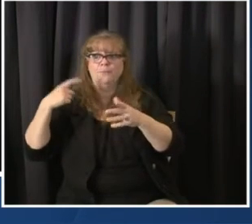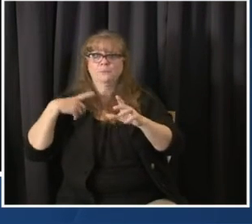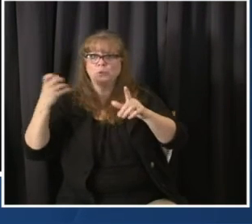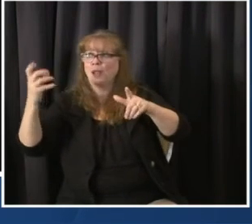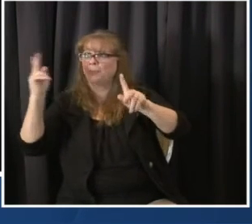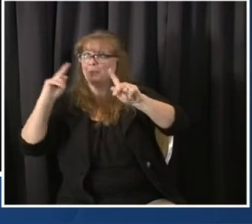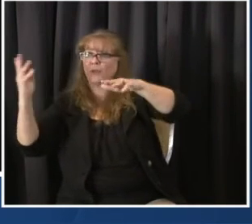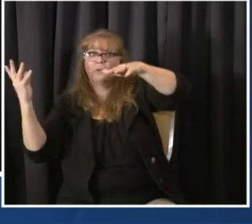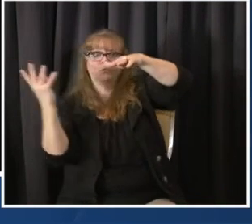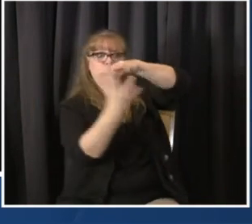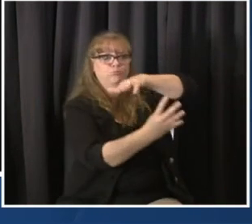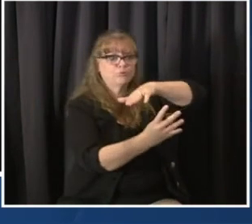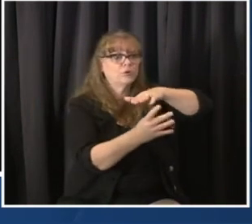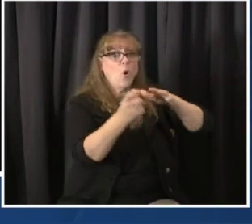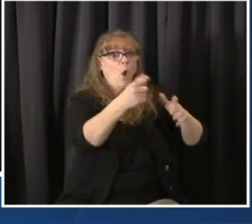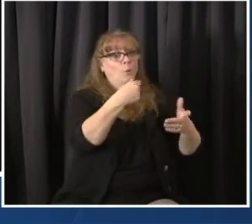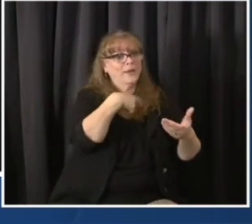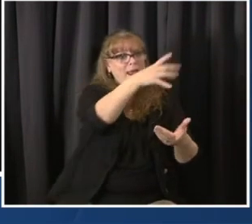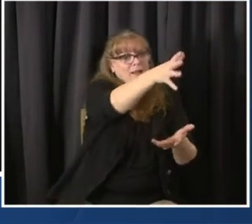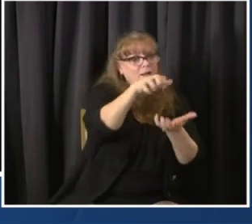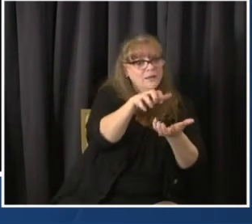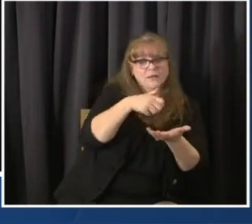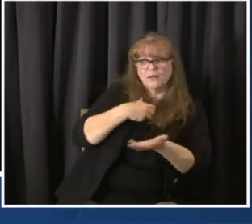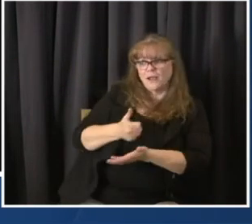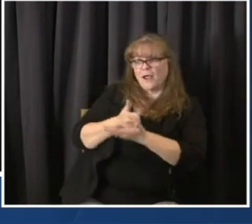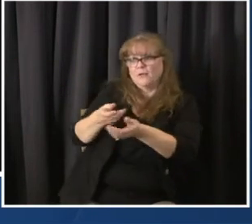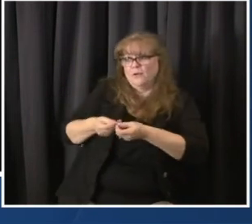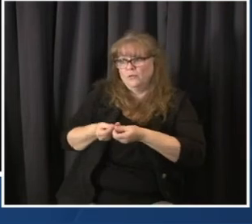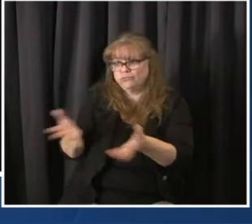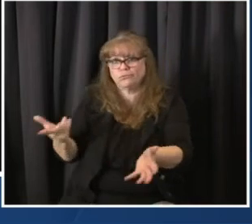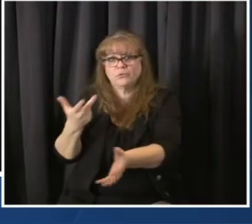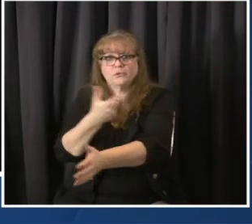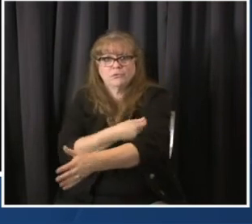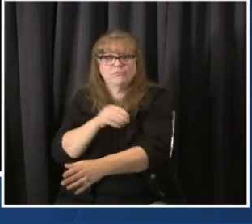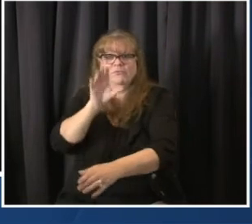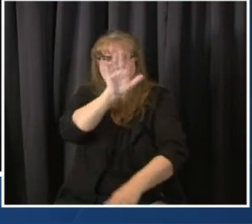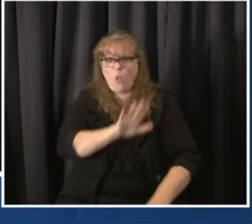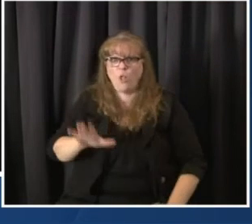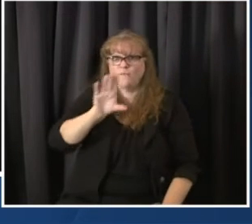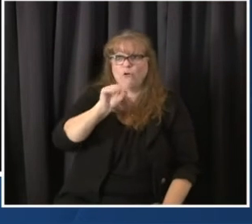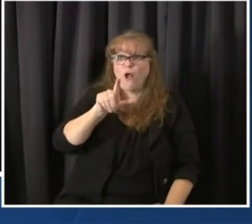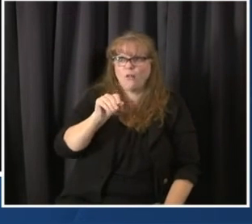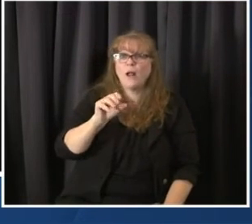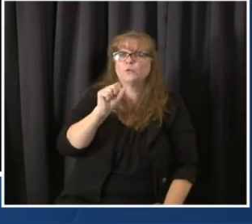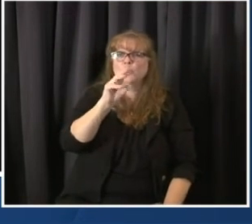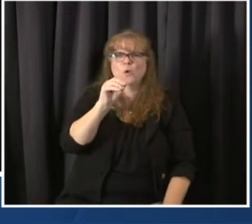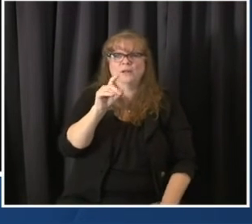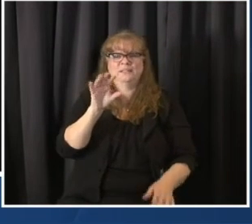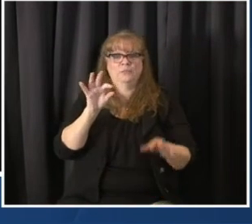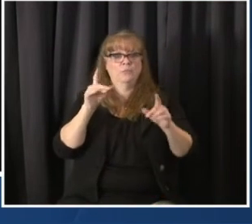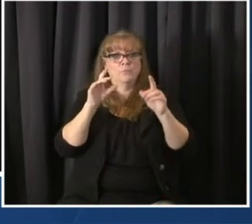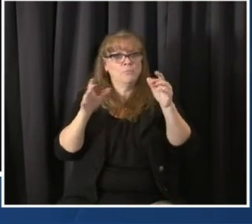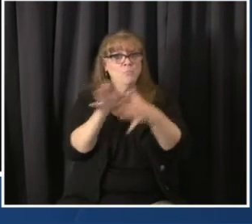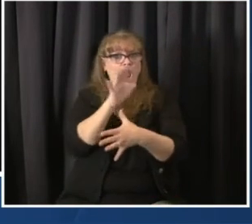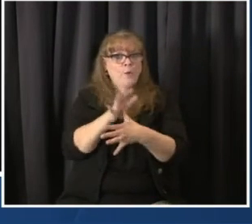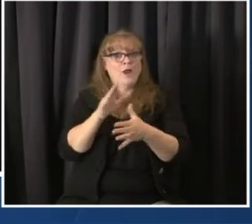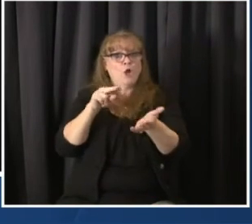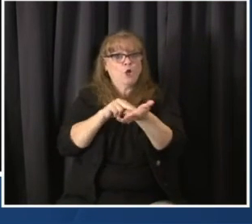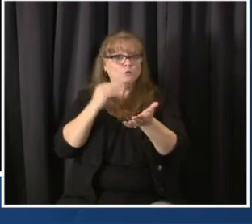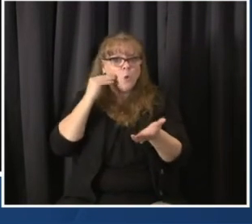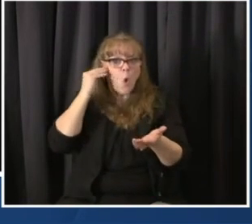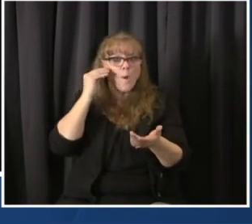nursing homes and skilled living facilities vaccinated and immune as quickly as possible.